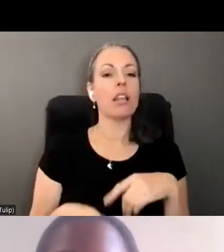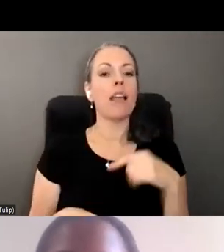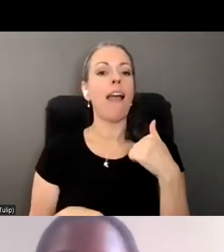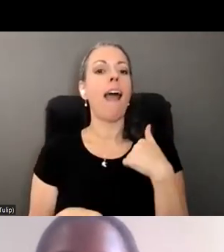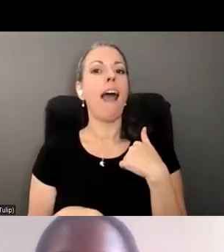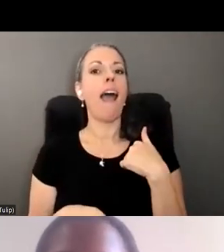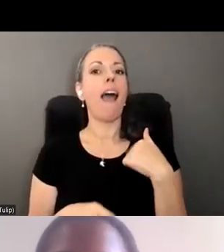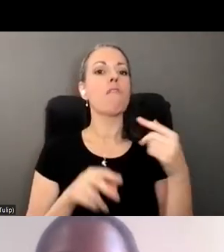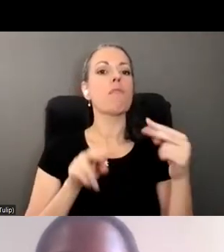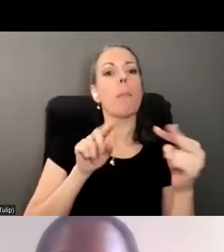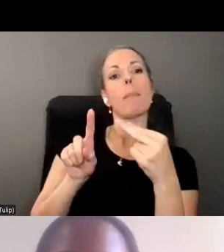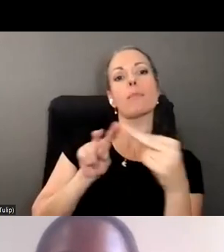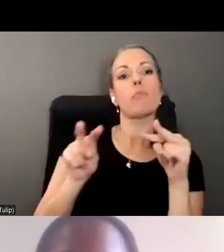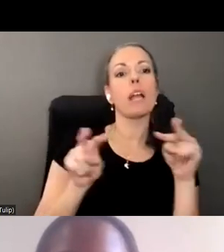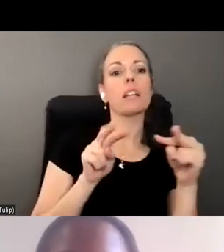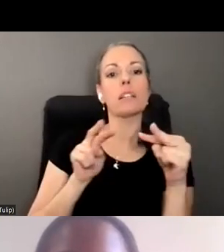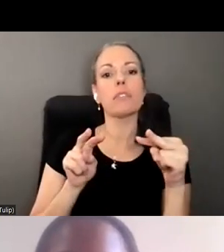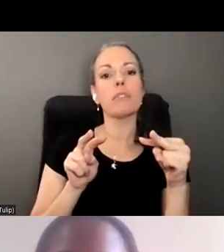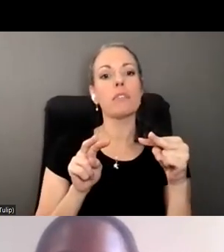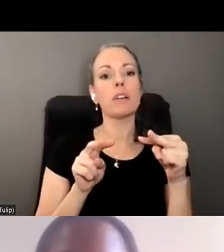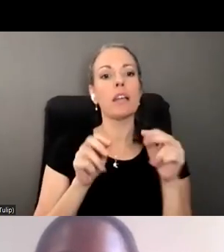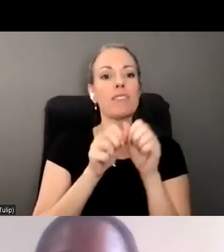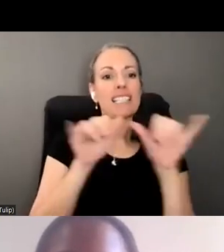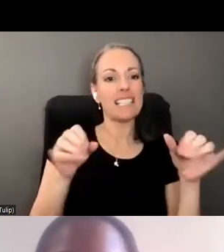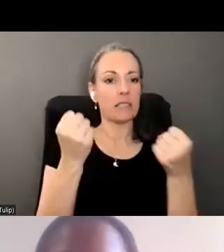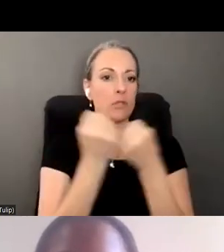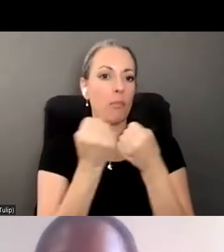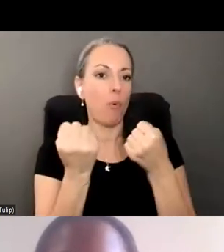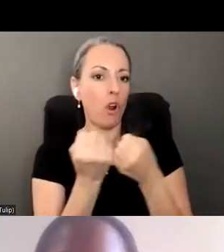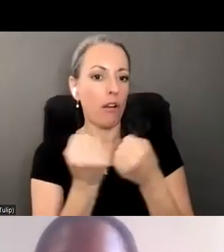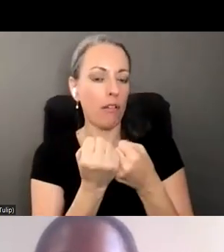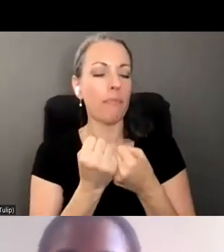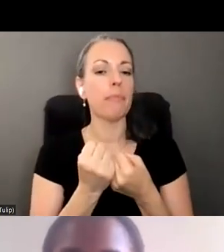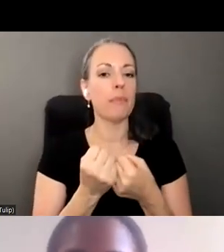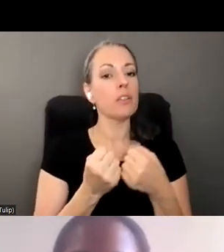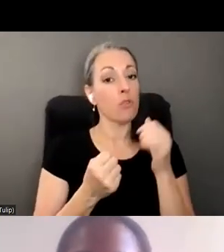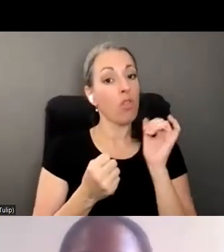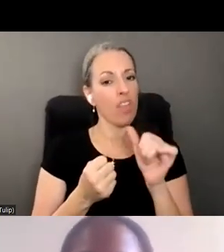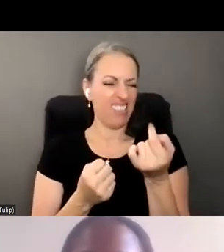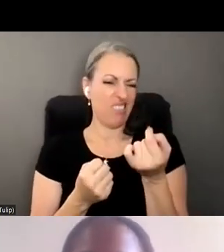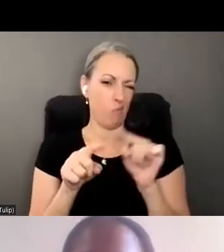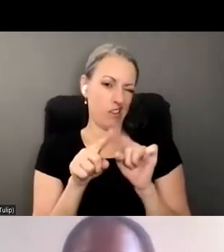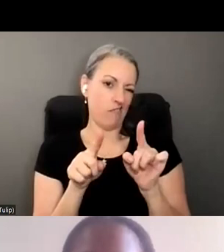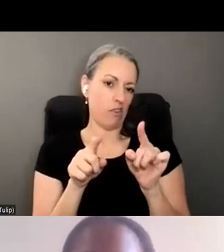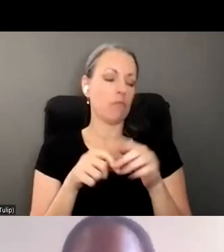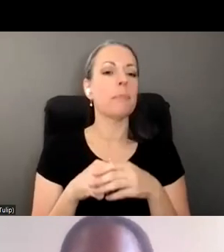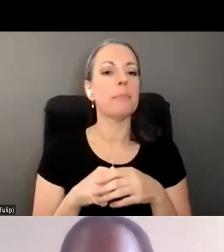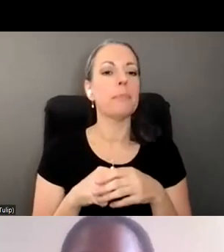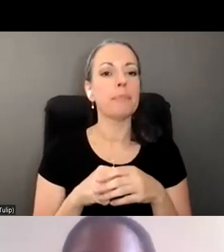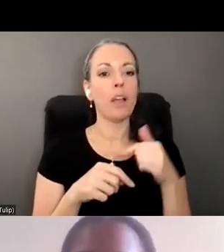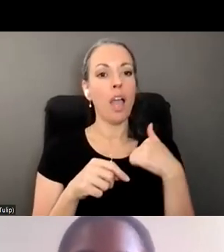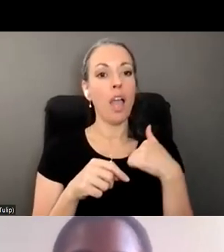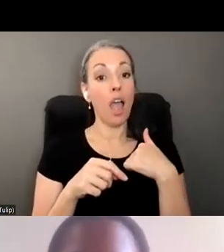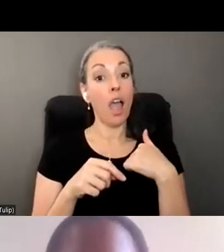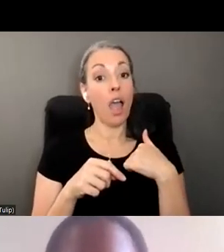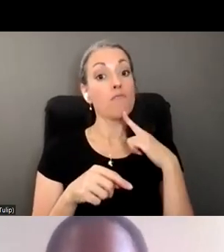from the perspective of a systems advocate. So that's a little bit different. I actually